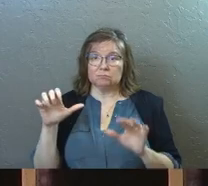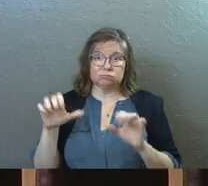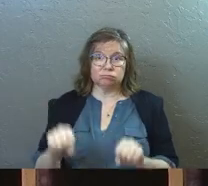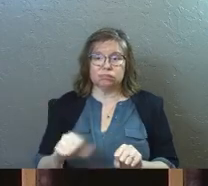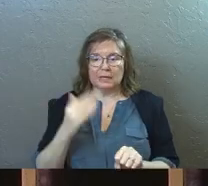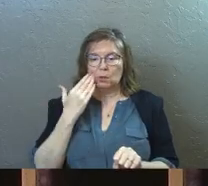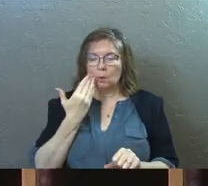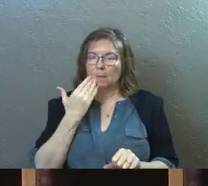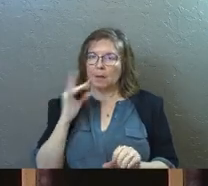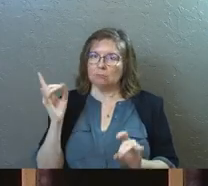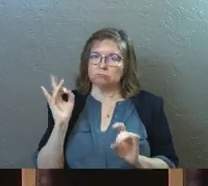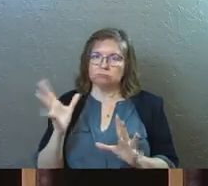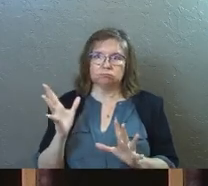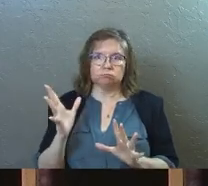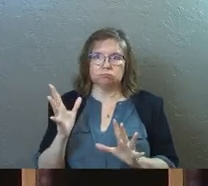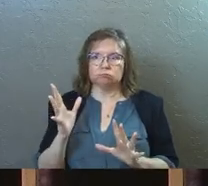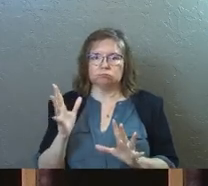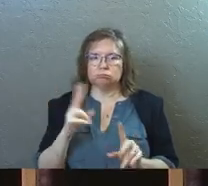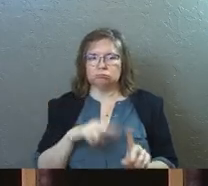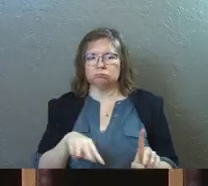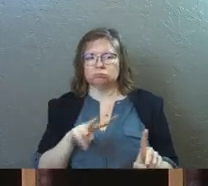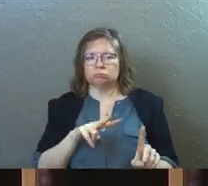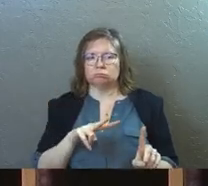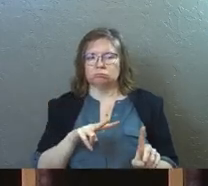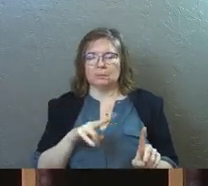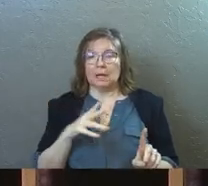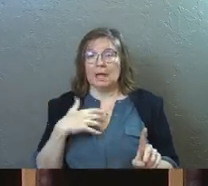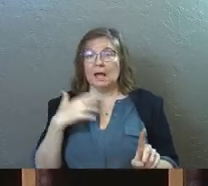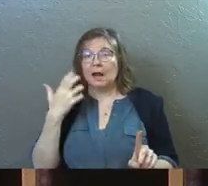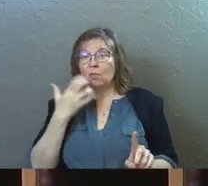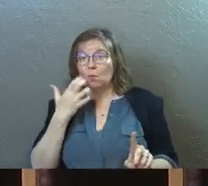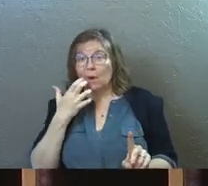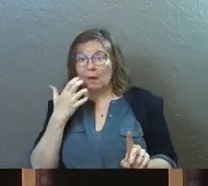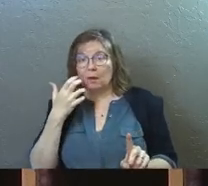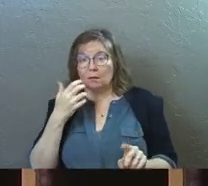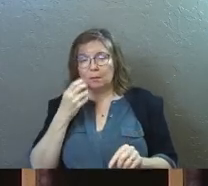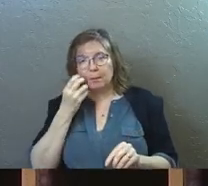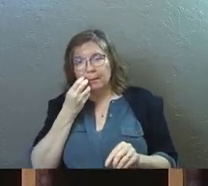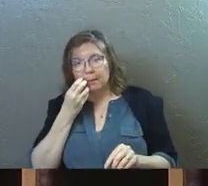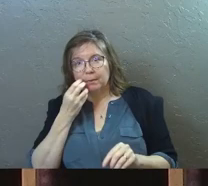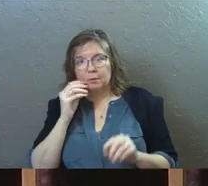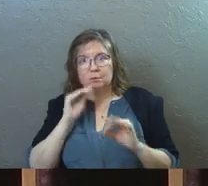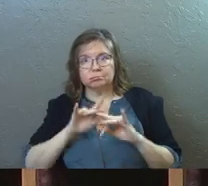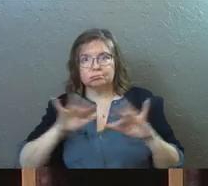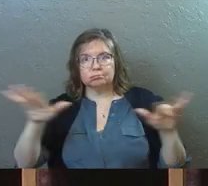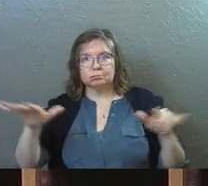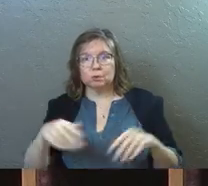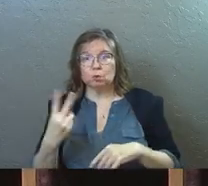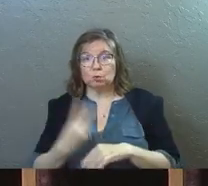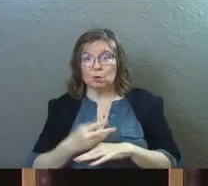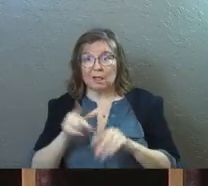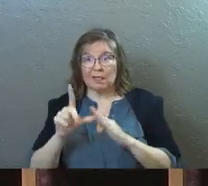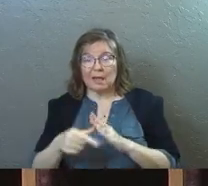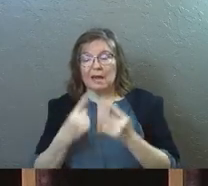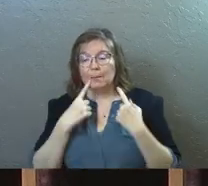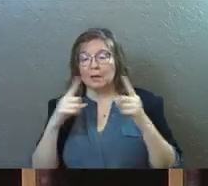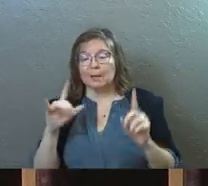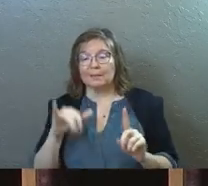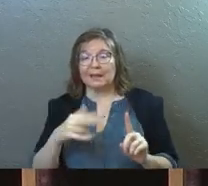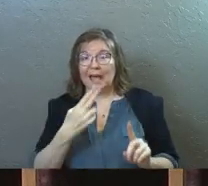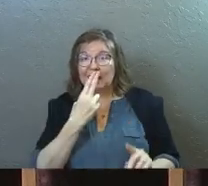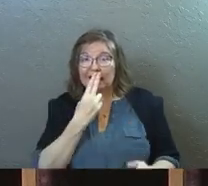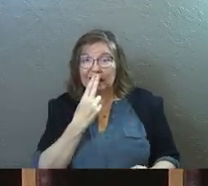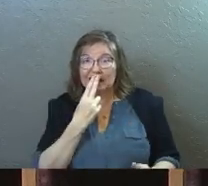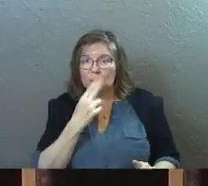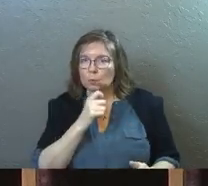he knew how bad that deal was. And he hopped on the radio two days after the Nazis took power and proclaimed that